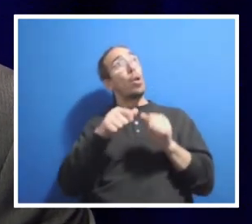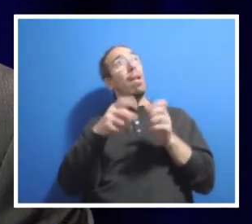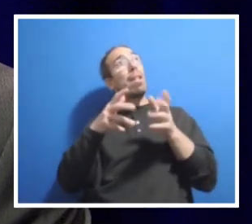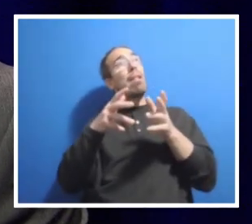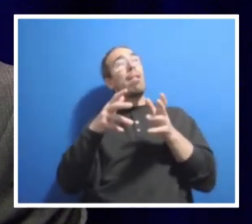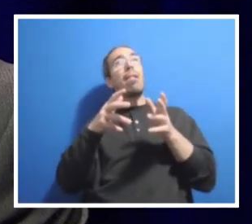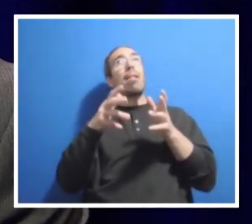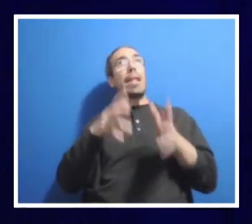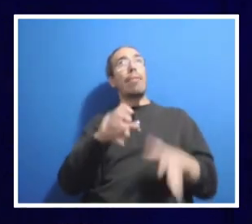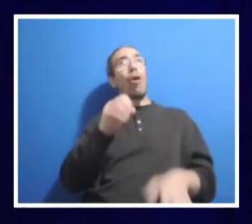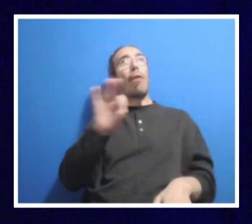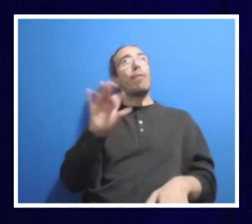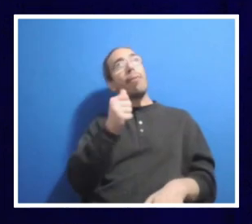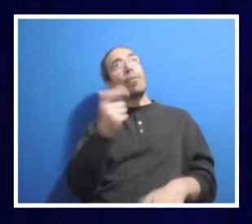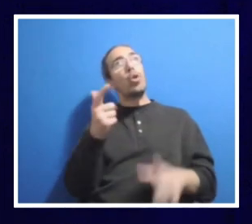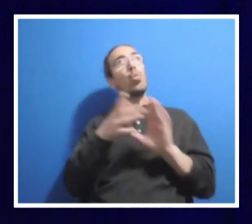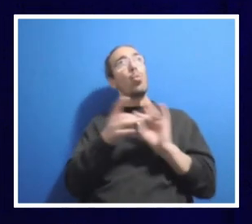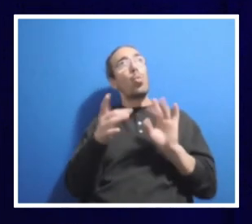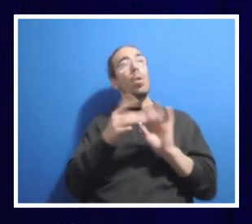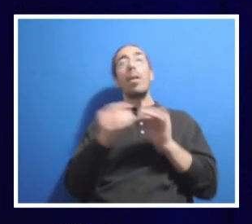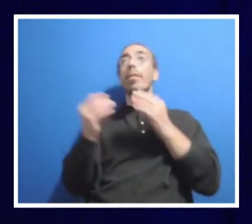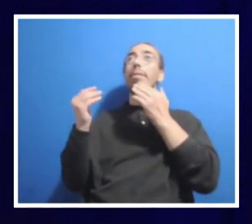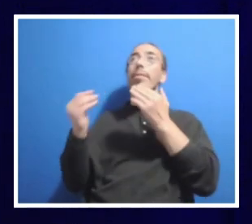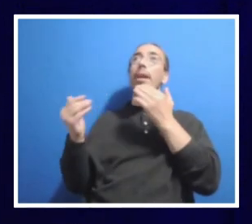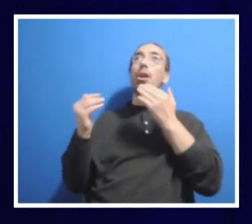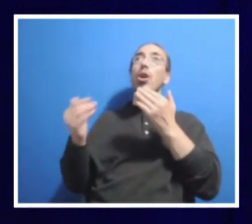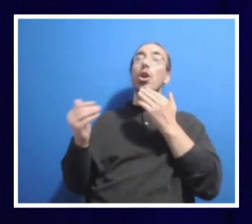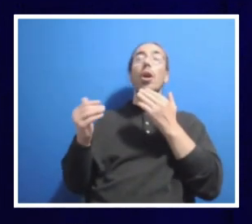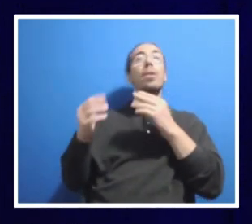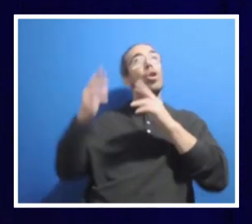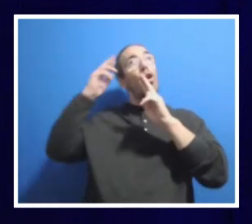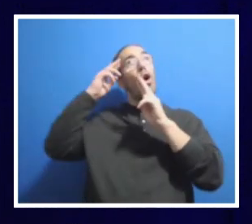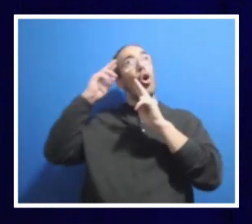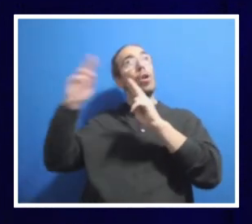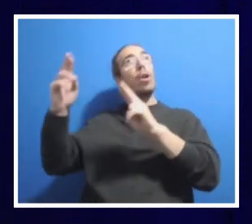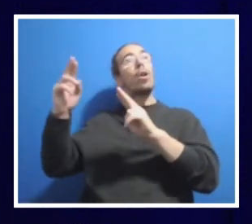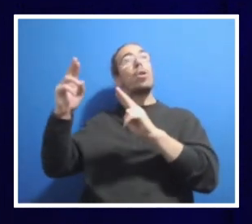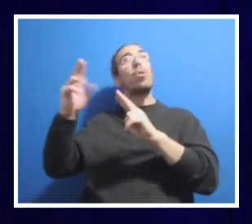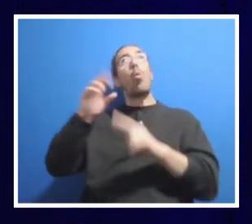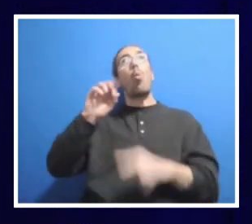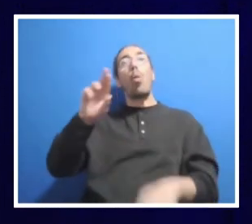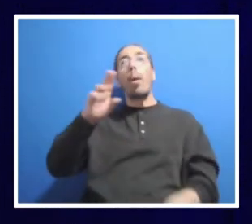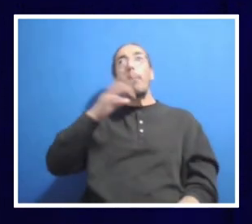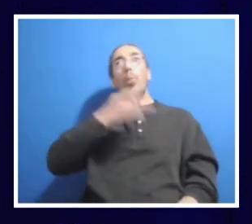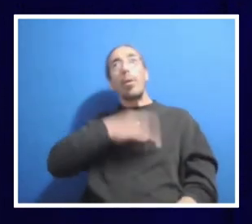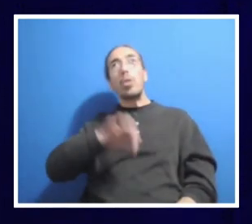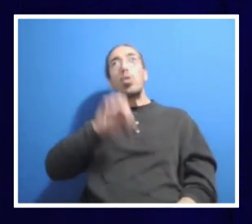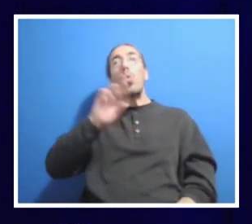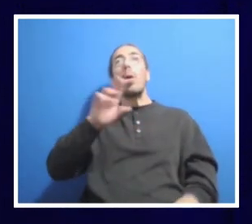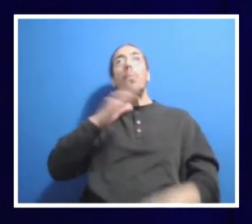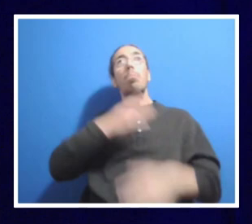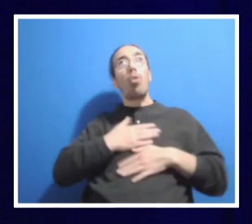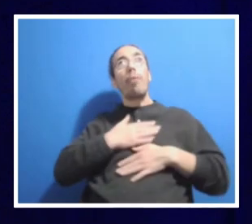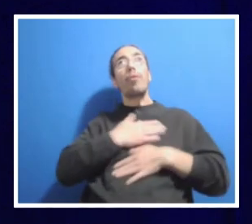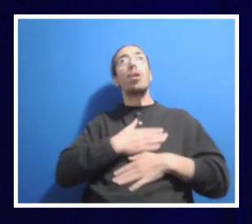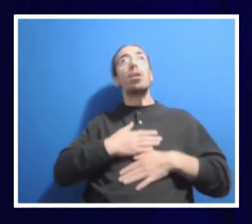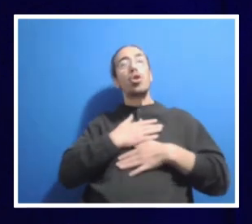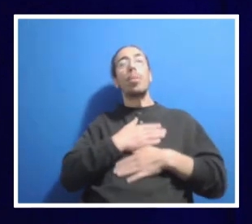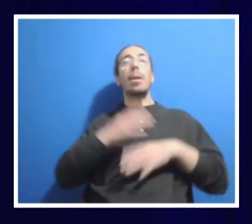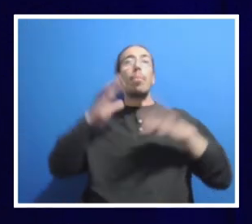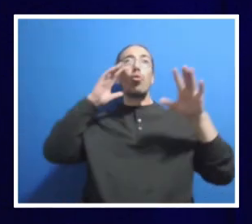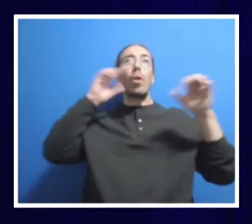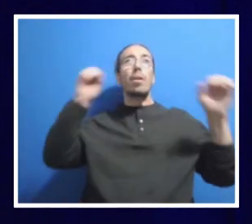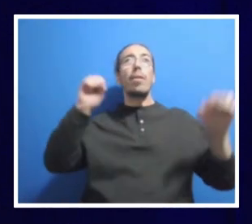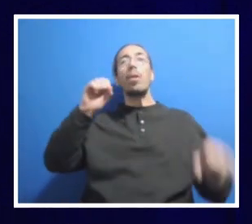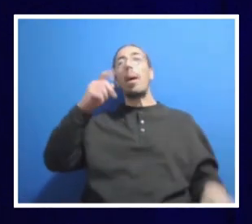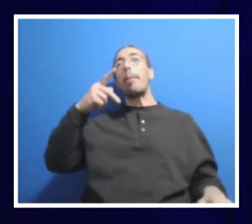thank you. This is an honor, a privilege, a pleasure to be president of Penn State. And